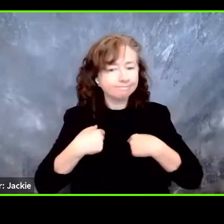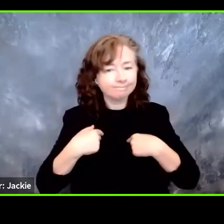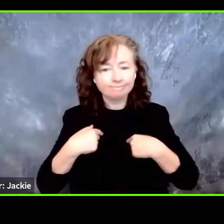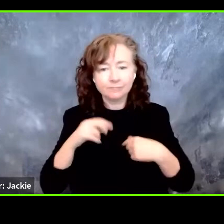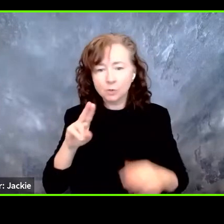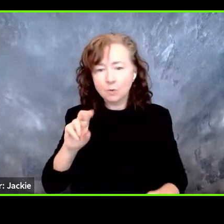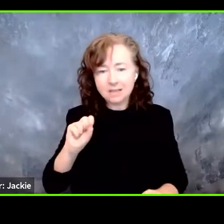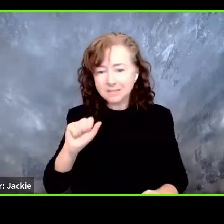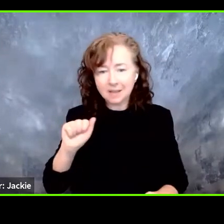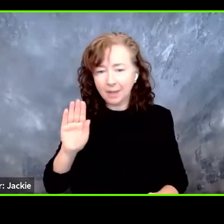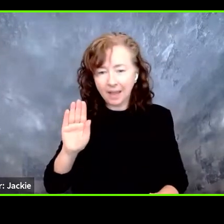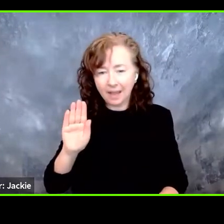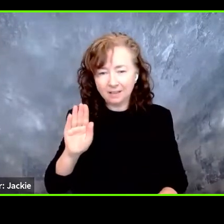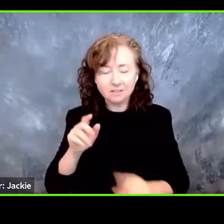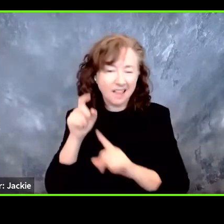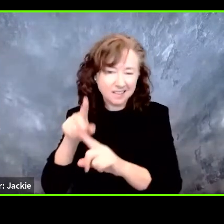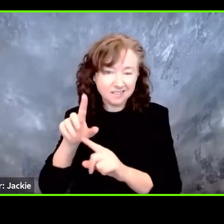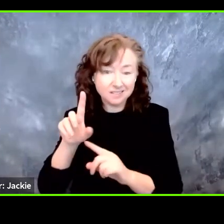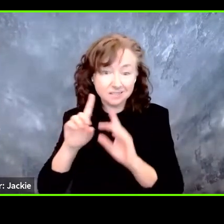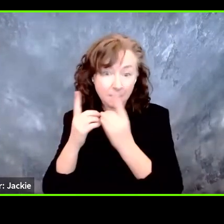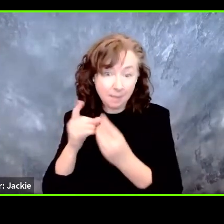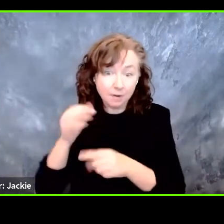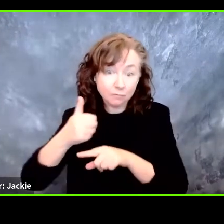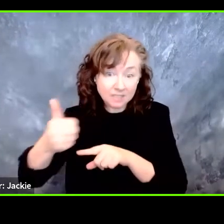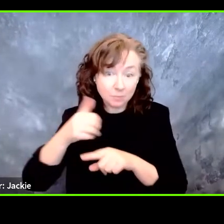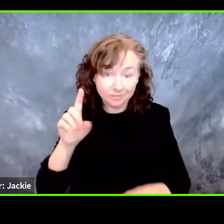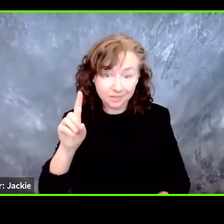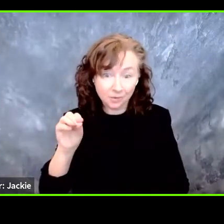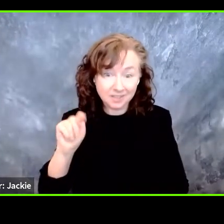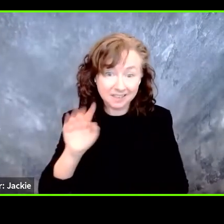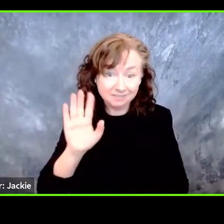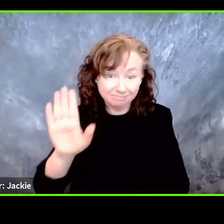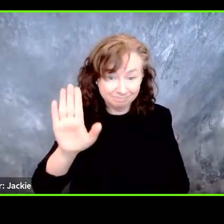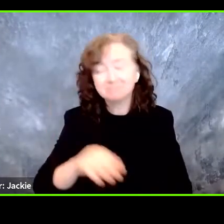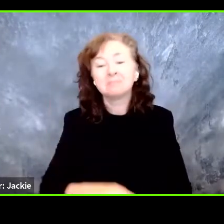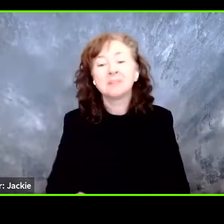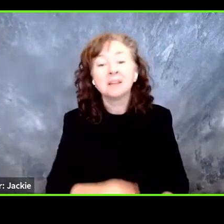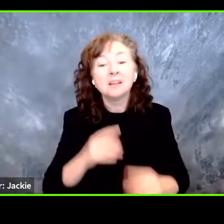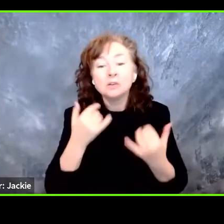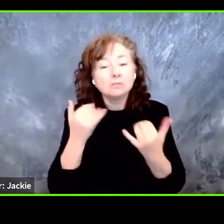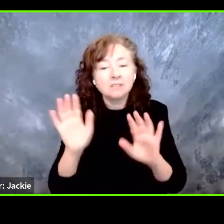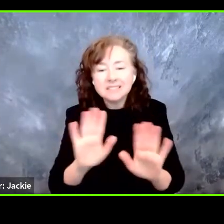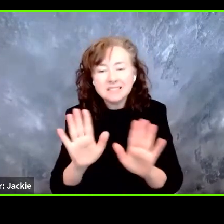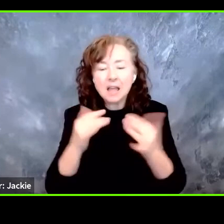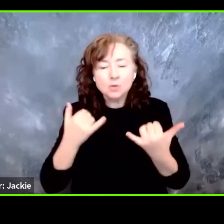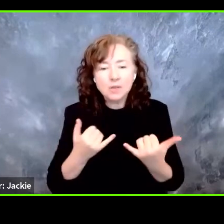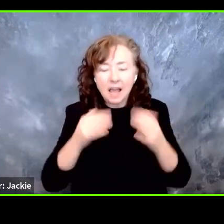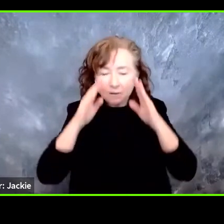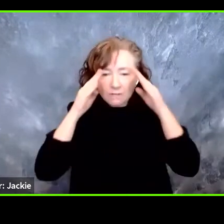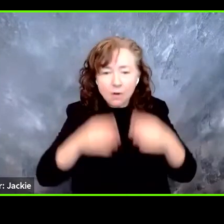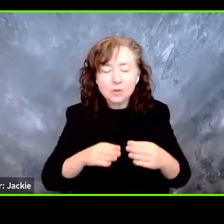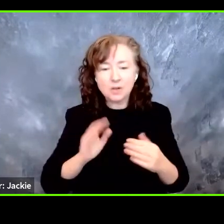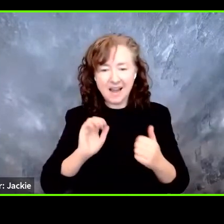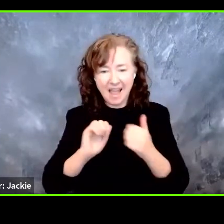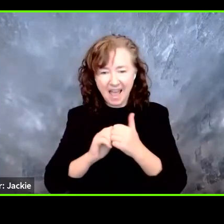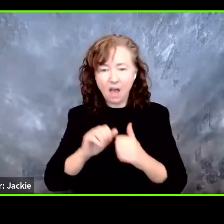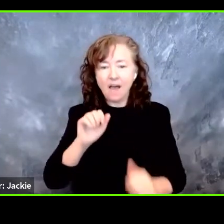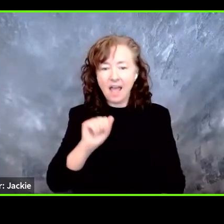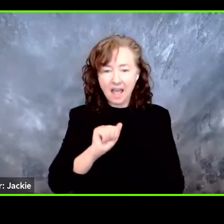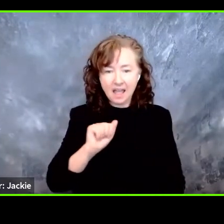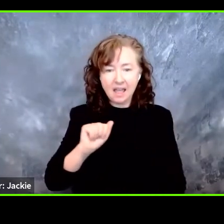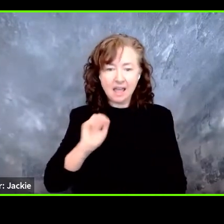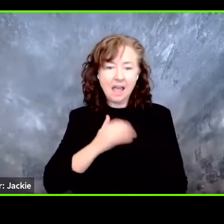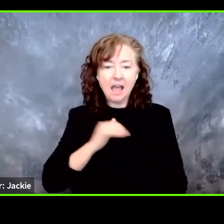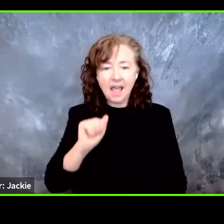notably the Department of Transportation. Instead, we will focus on how the Board's ADA vehicle guidelines